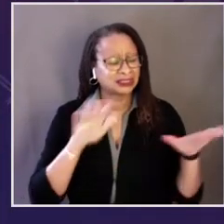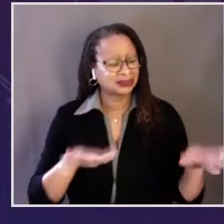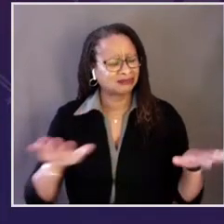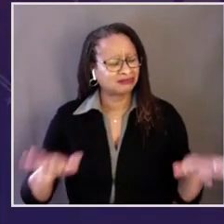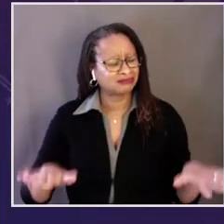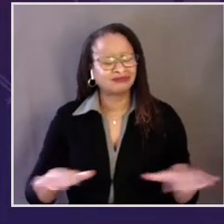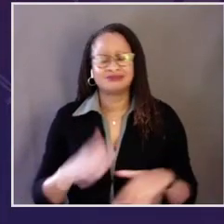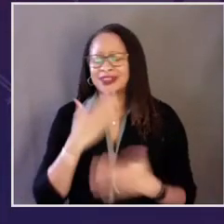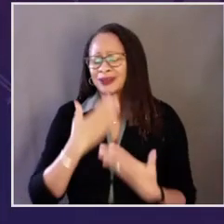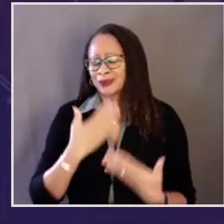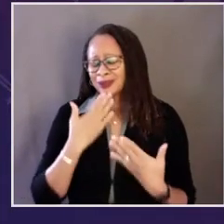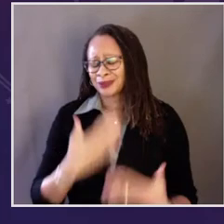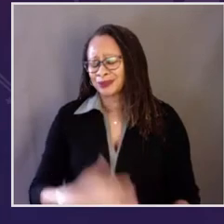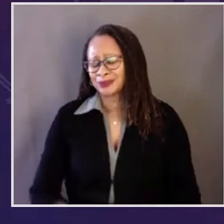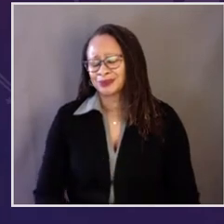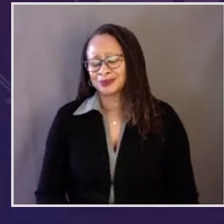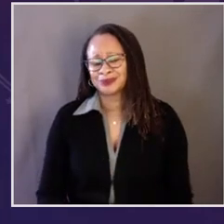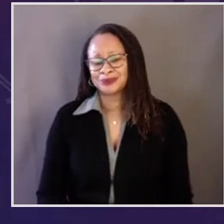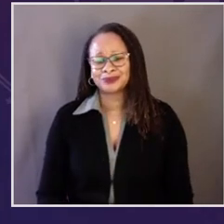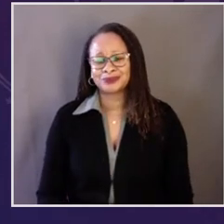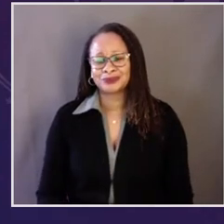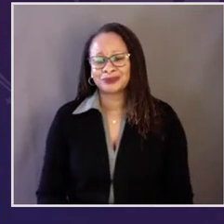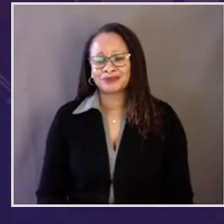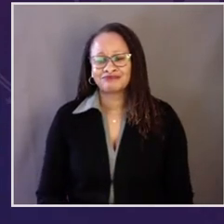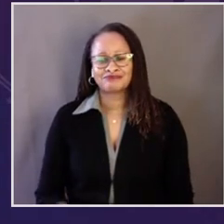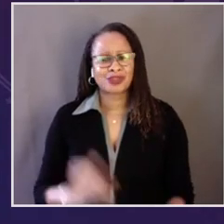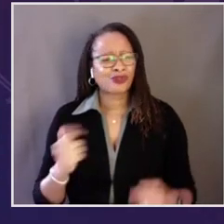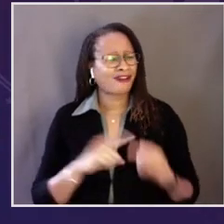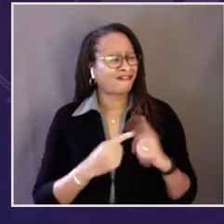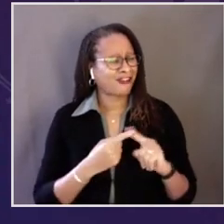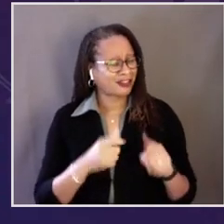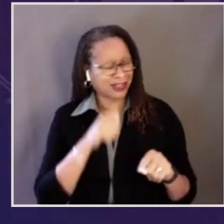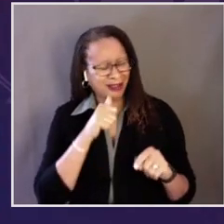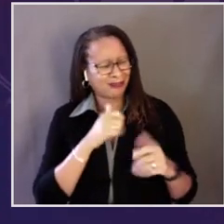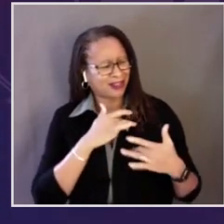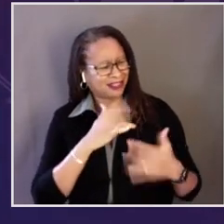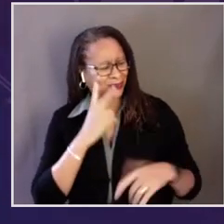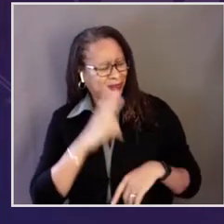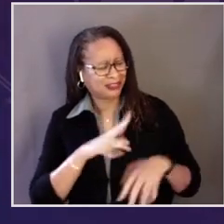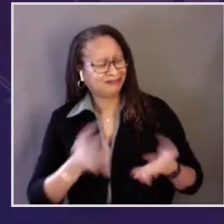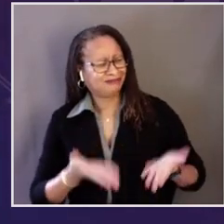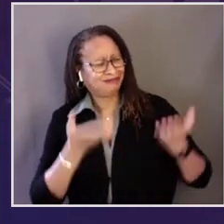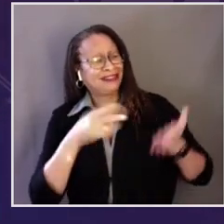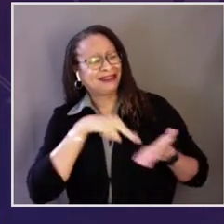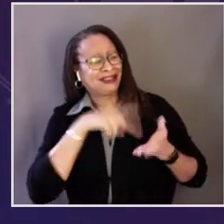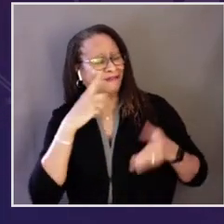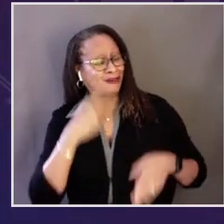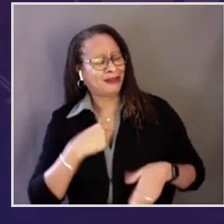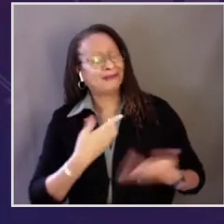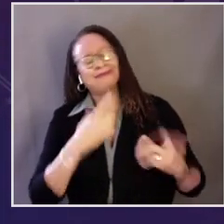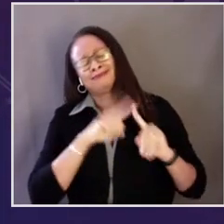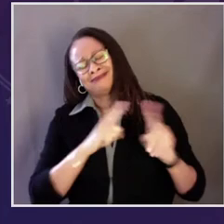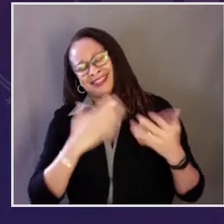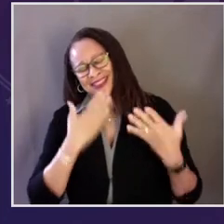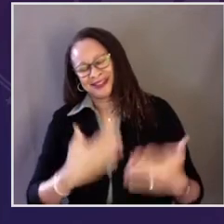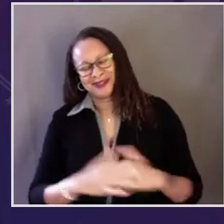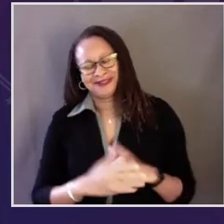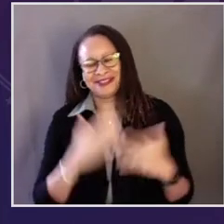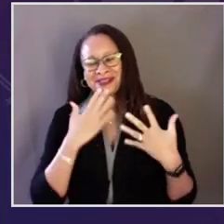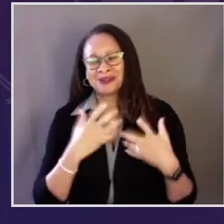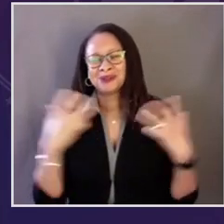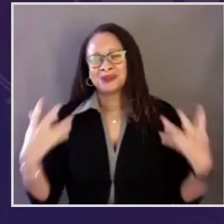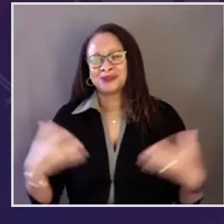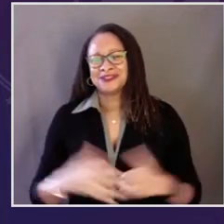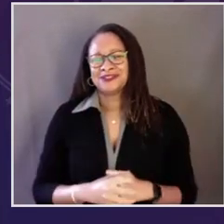Good afternoon, everyone. Please, please be seated. Thank you. These are all friends. I'm not used to them standing for